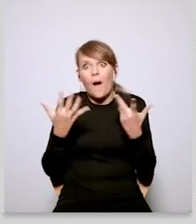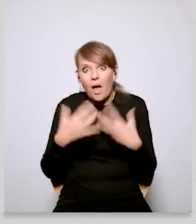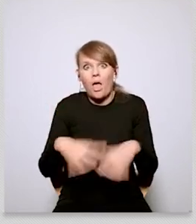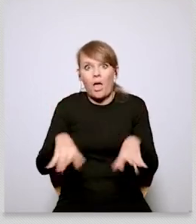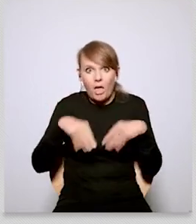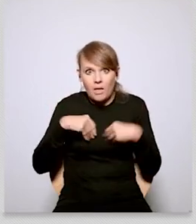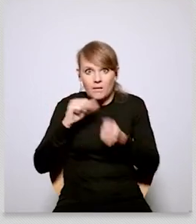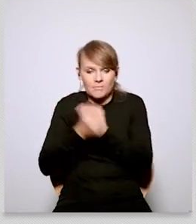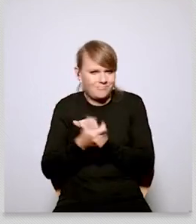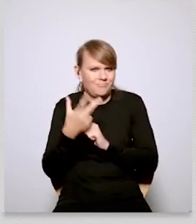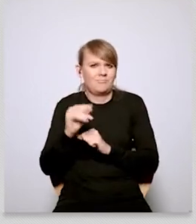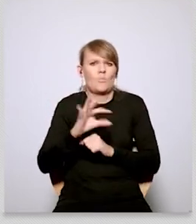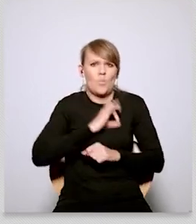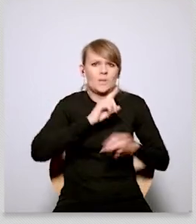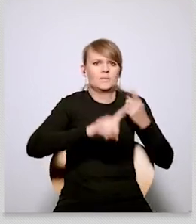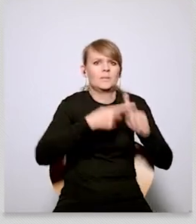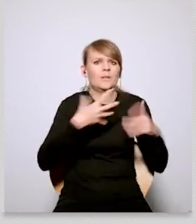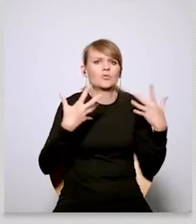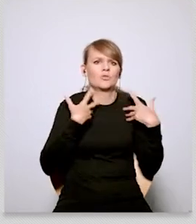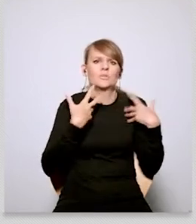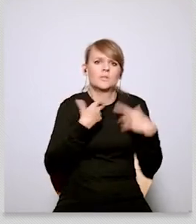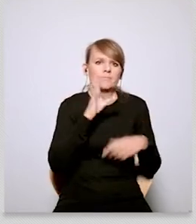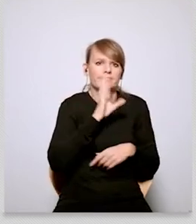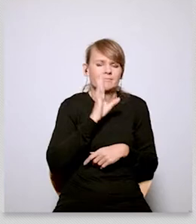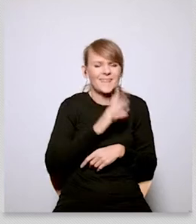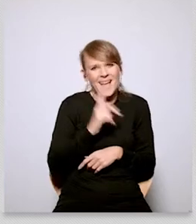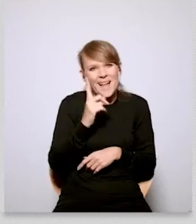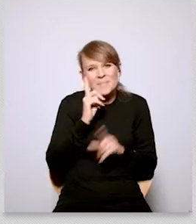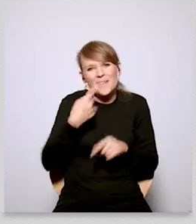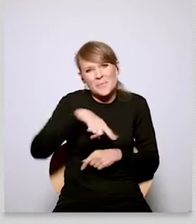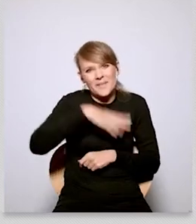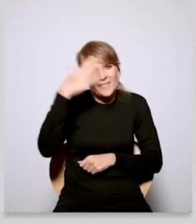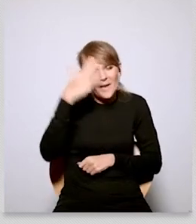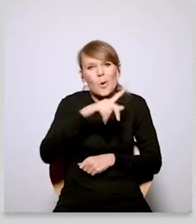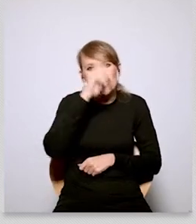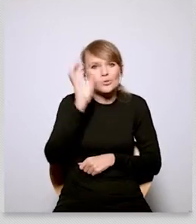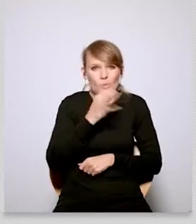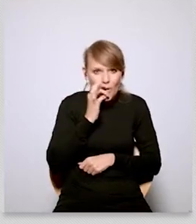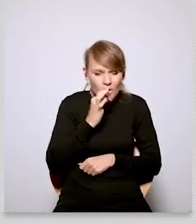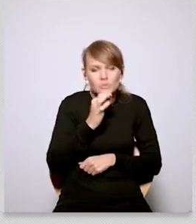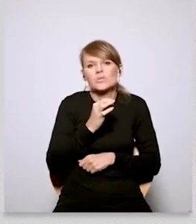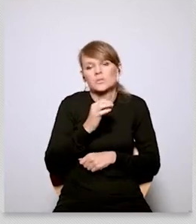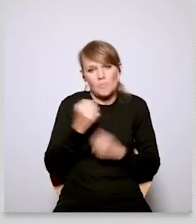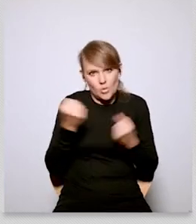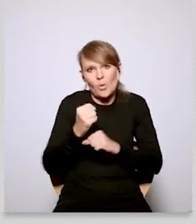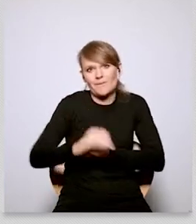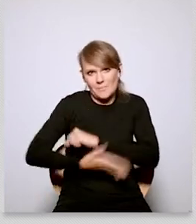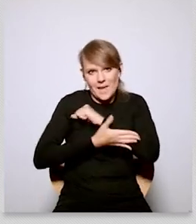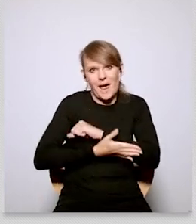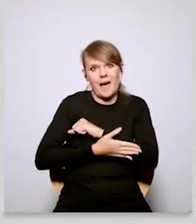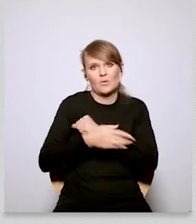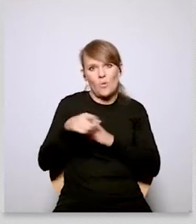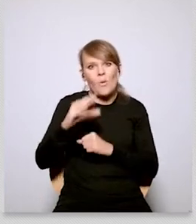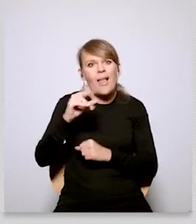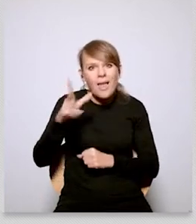favor of actually disagreeing with with this project of the green transition even though young people in general